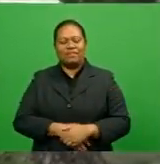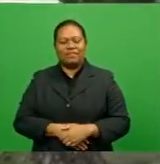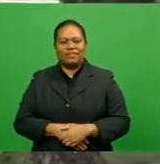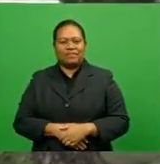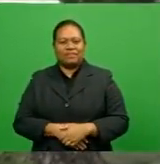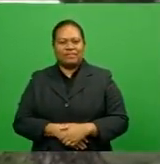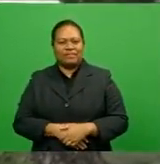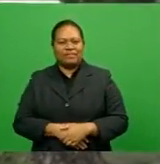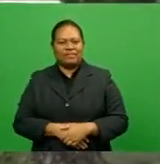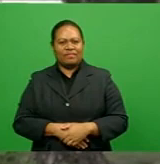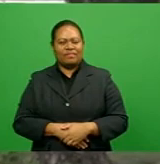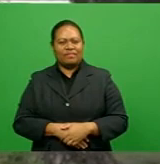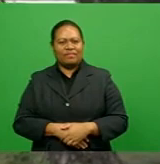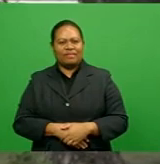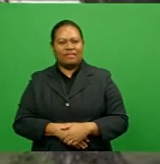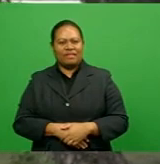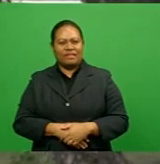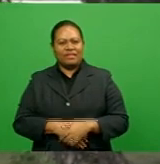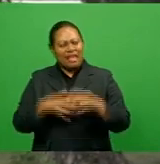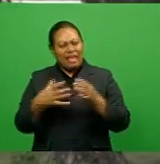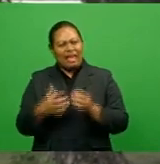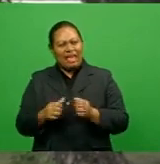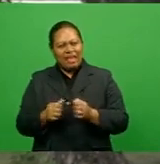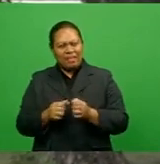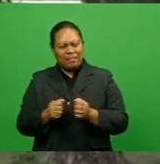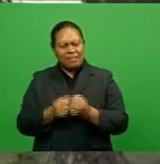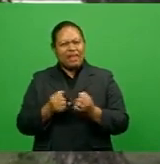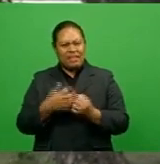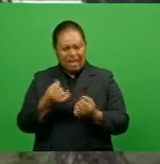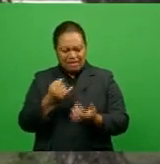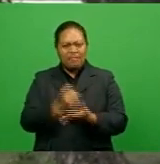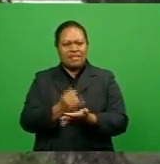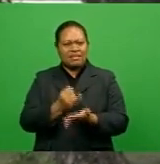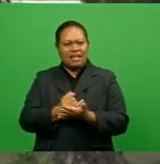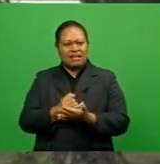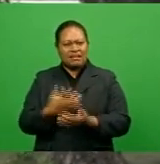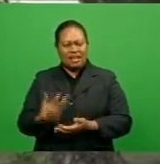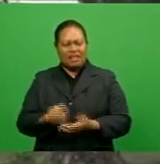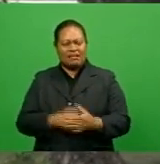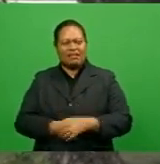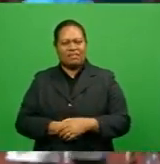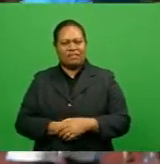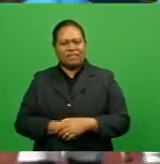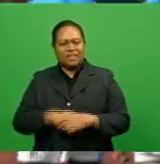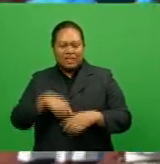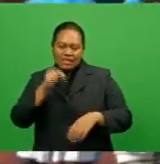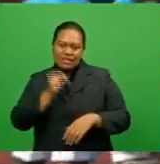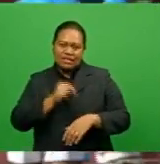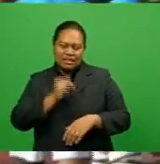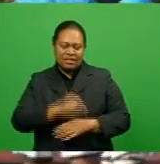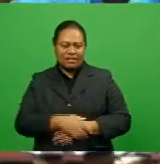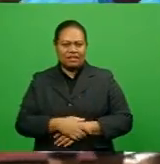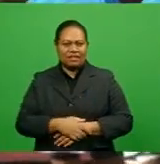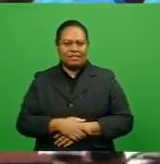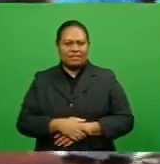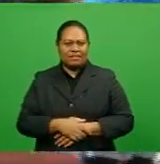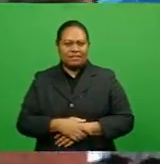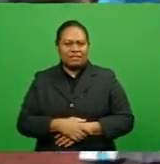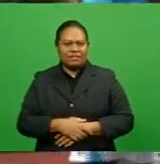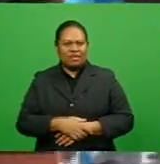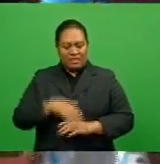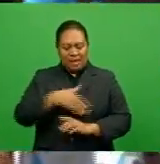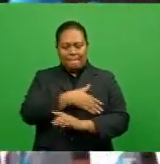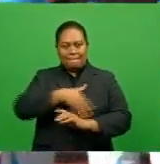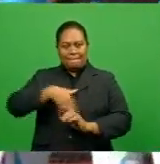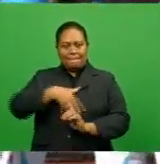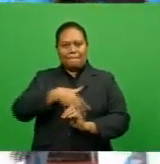loopholes that Nandi team took advantage of, and I think it's in the backline,